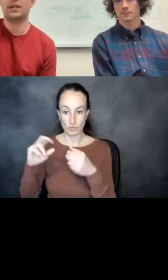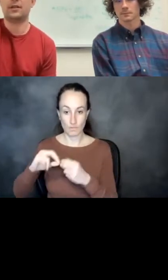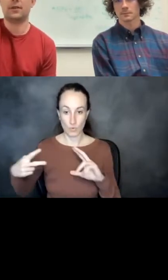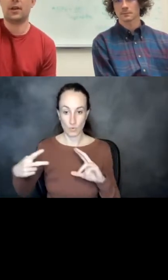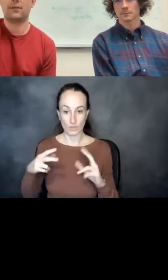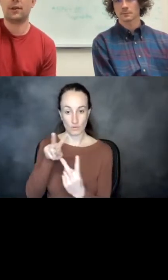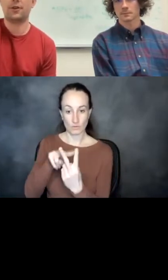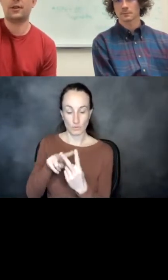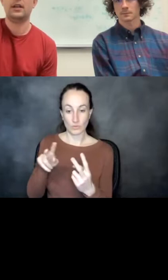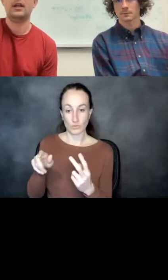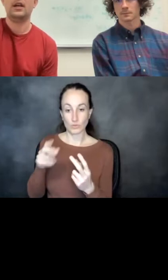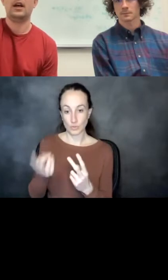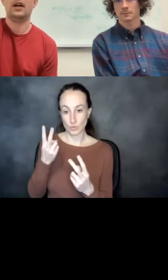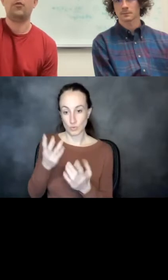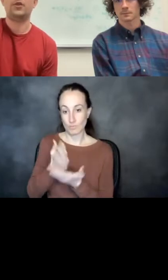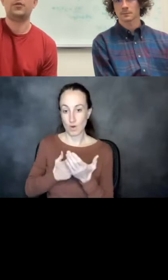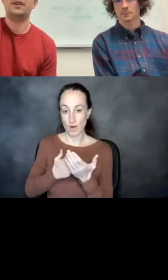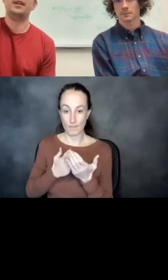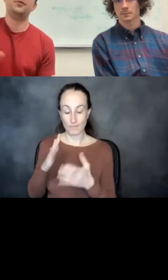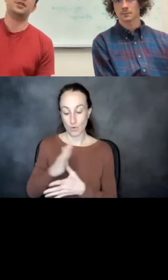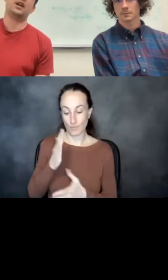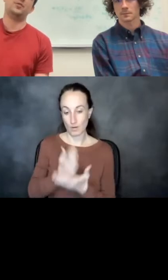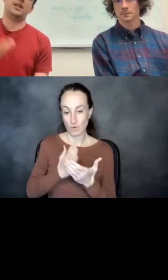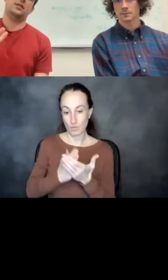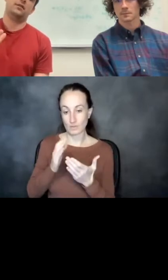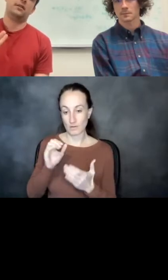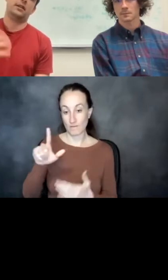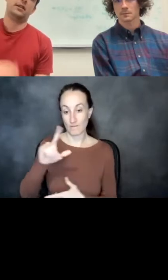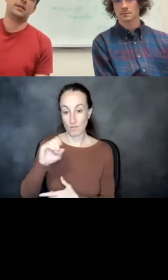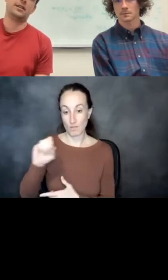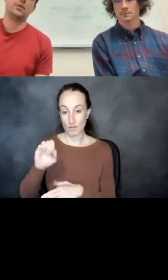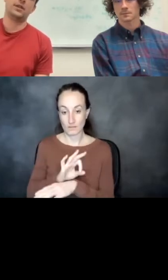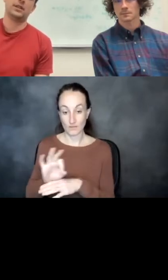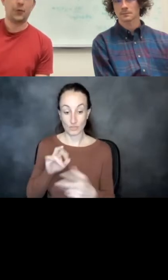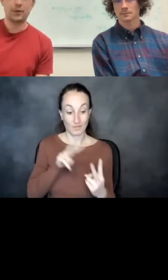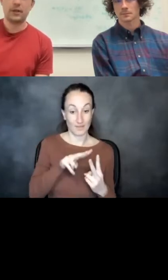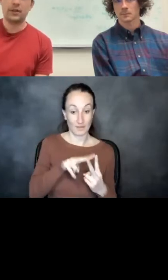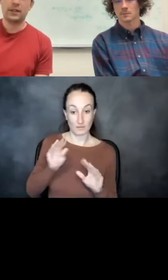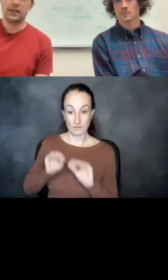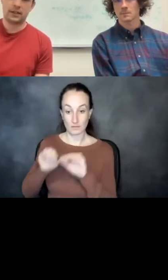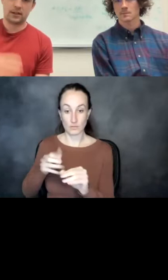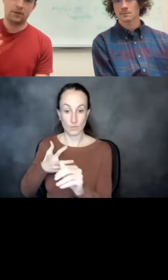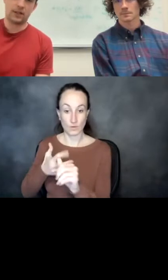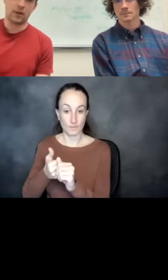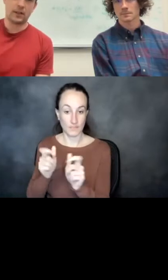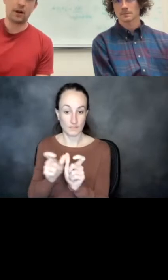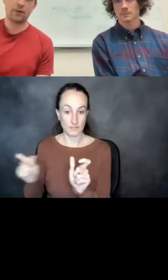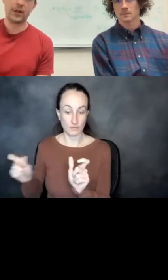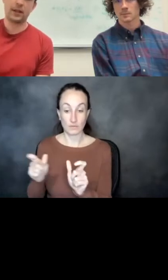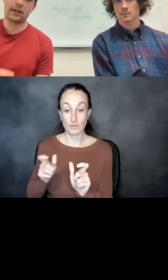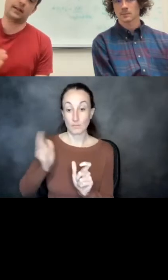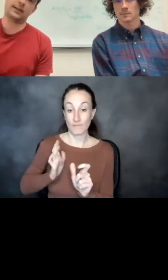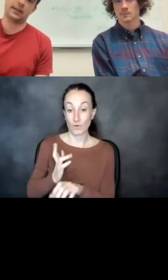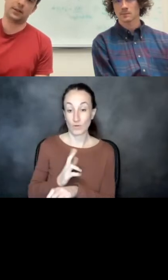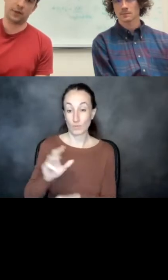components of the loss function, which we then use to update the sequence. Originally we did this using a Monte Carlo